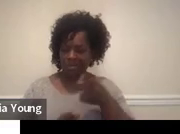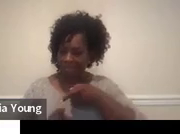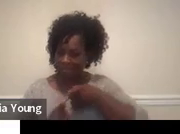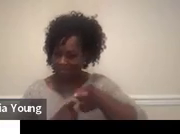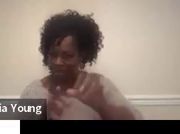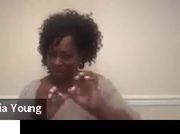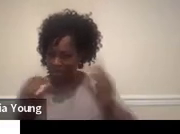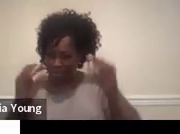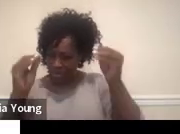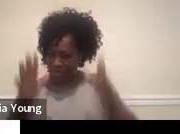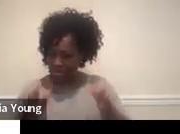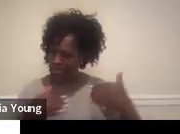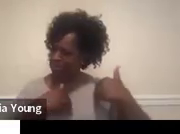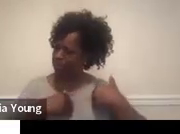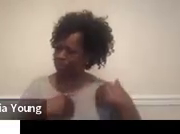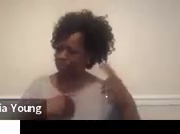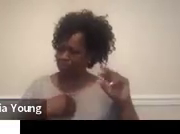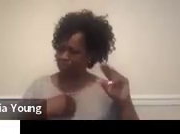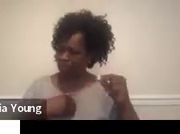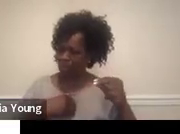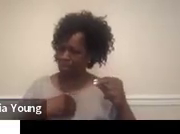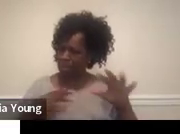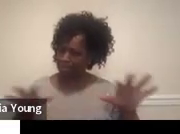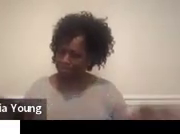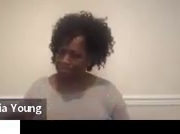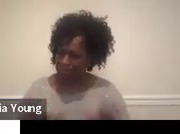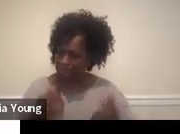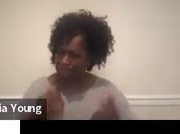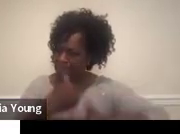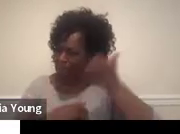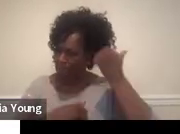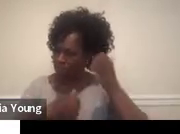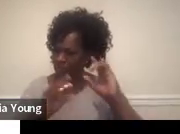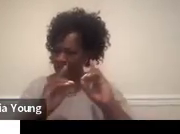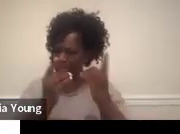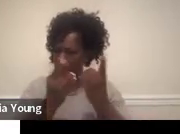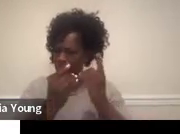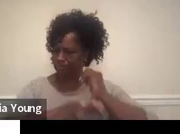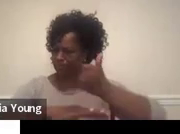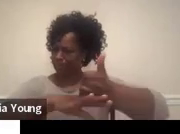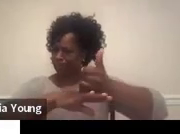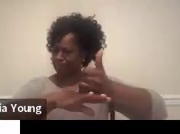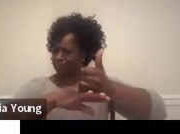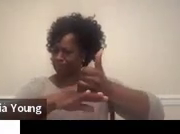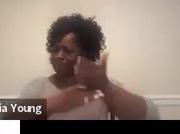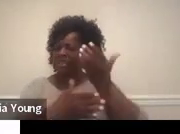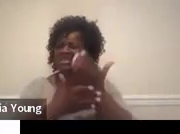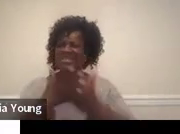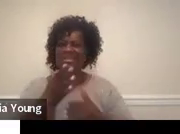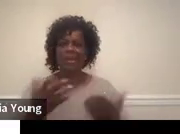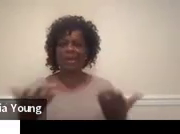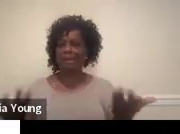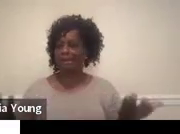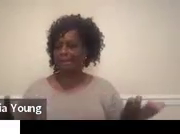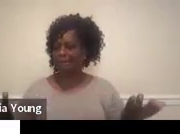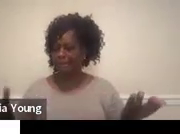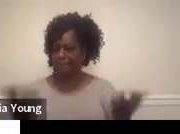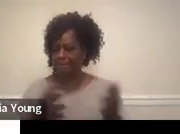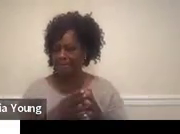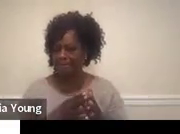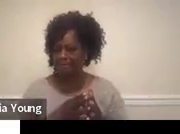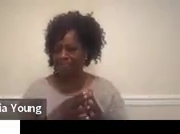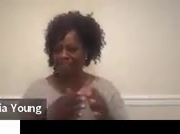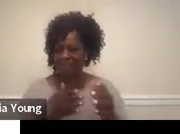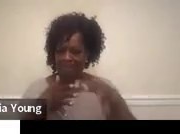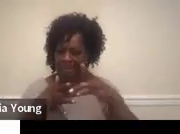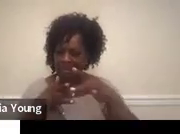teacher. We really encourage you. Most districts have some sort of guidance